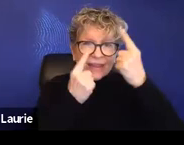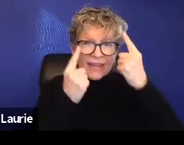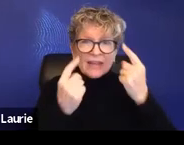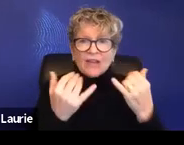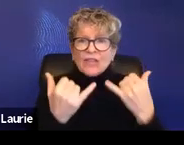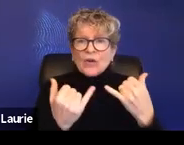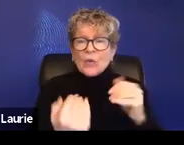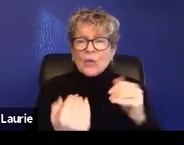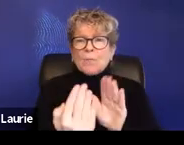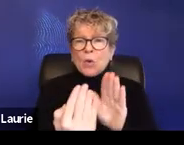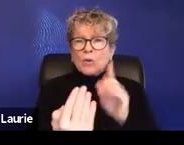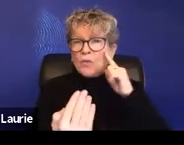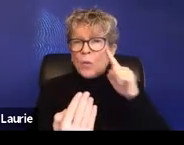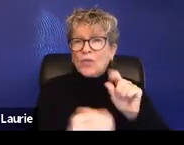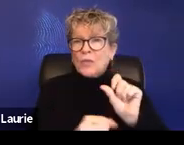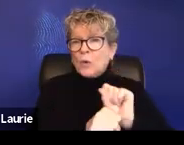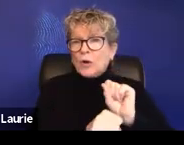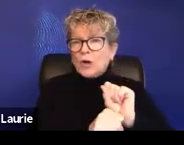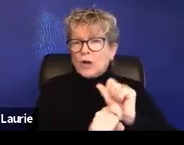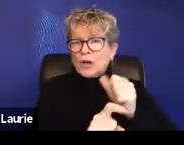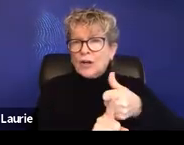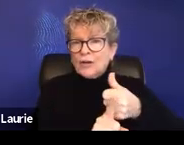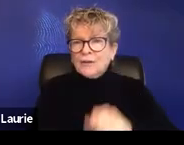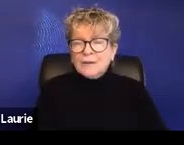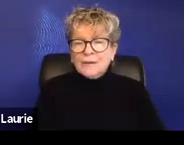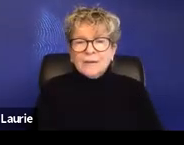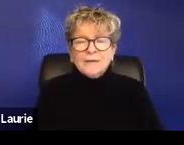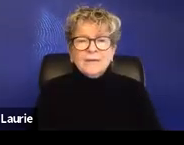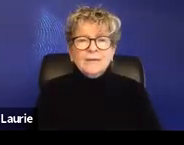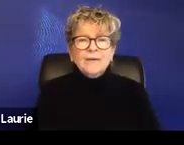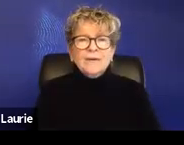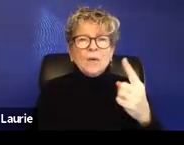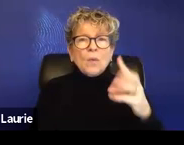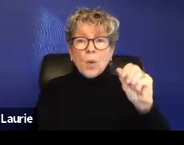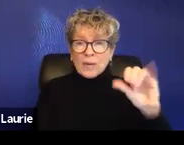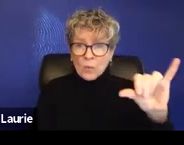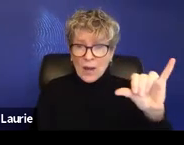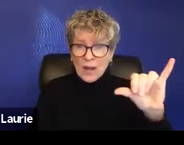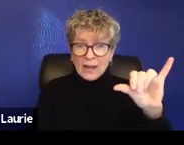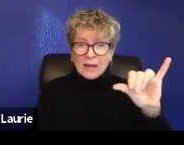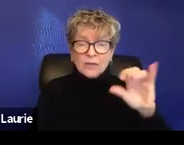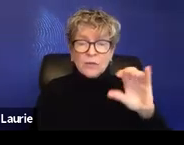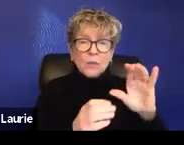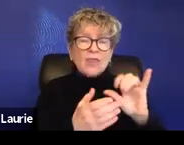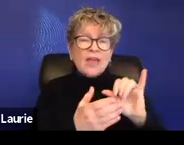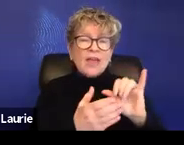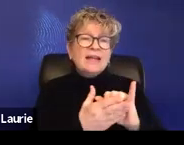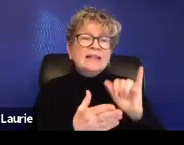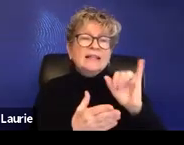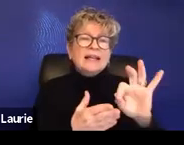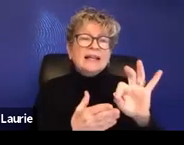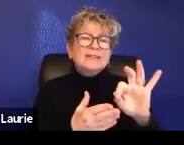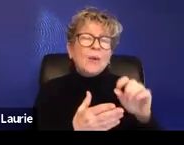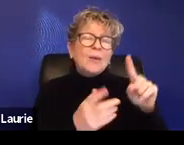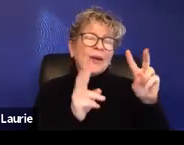approach to the work. Um, so one way of resetting is thinking about like maybe correcting what we identify as